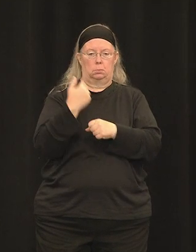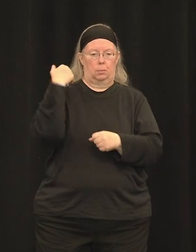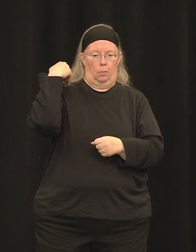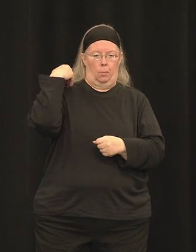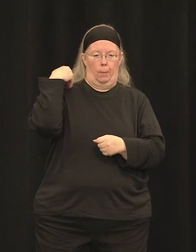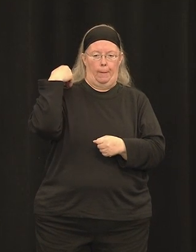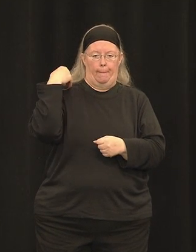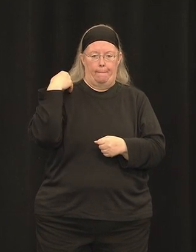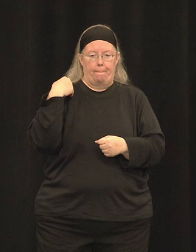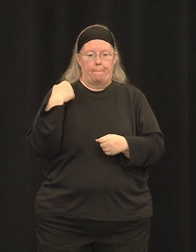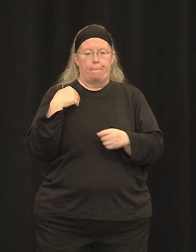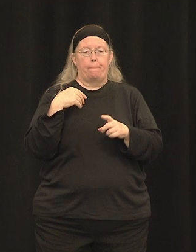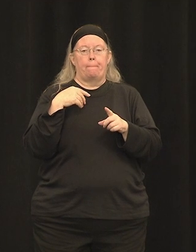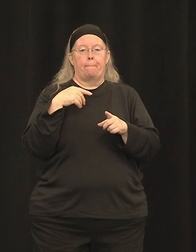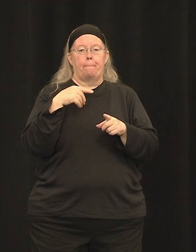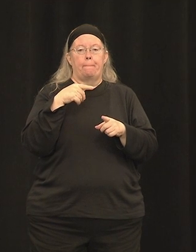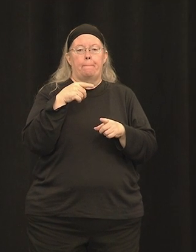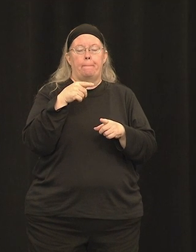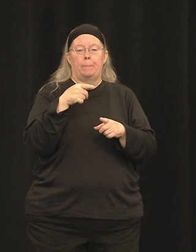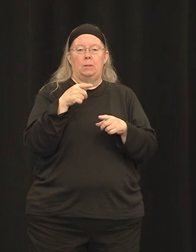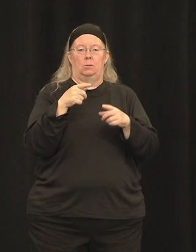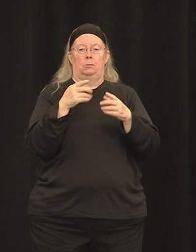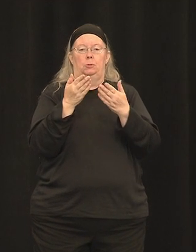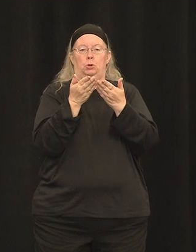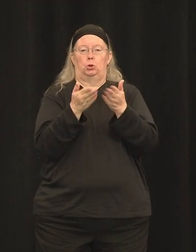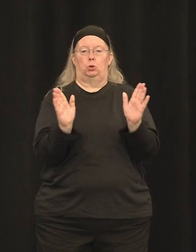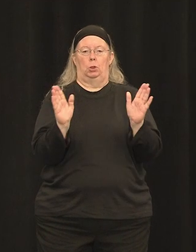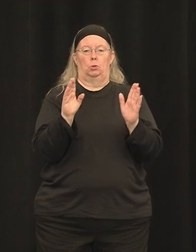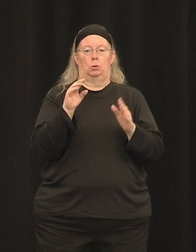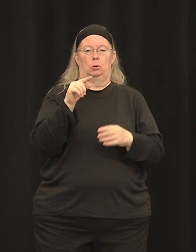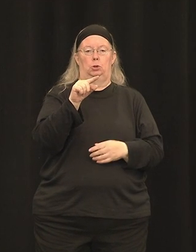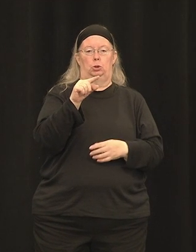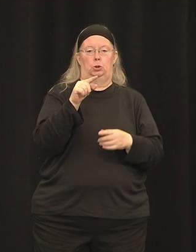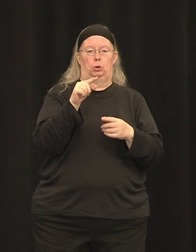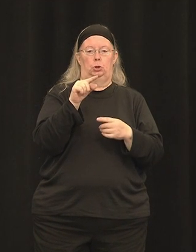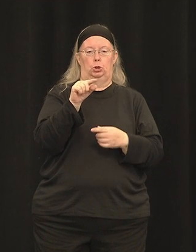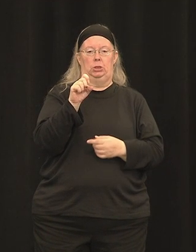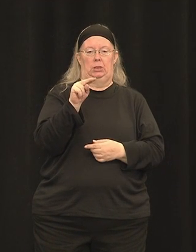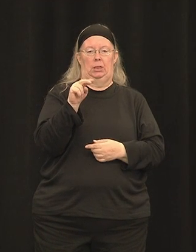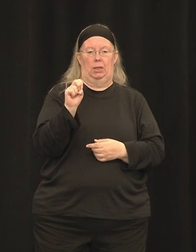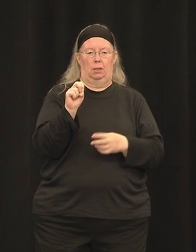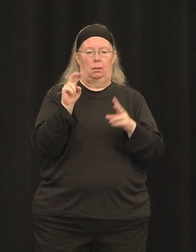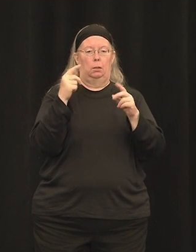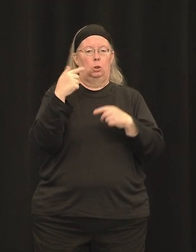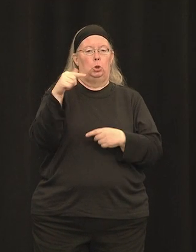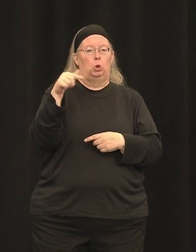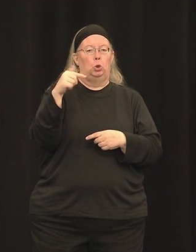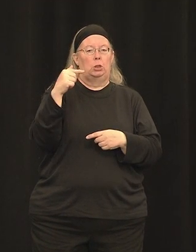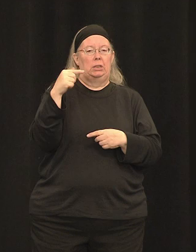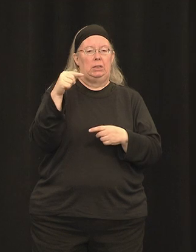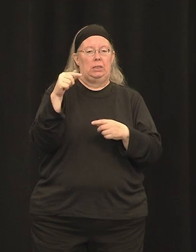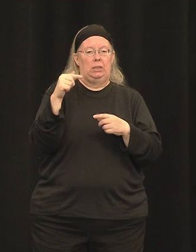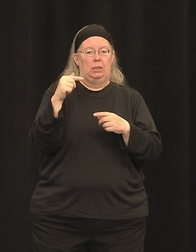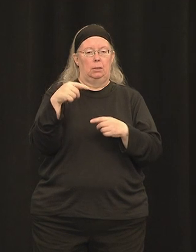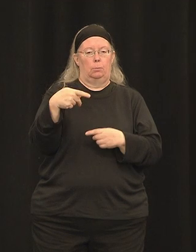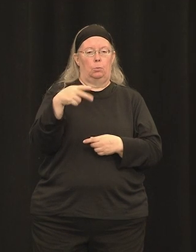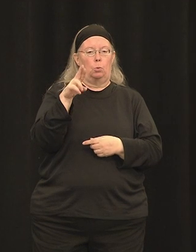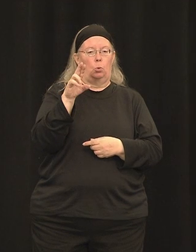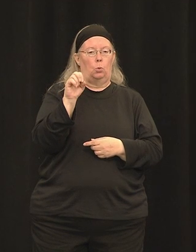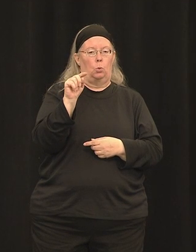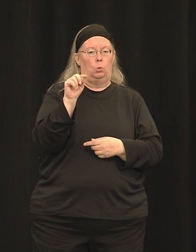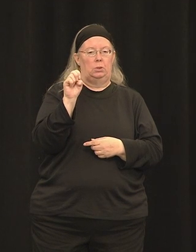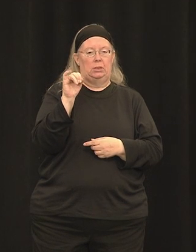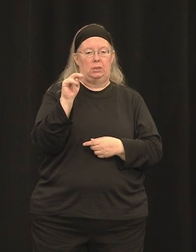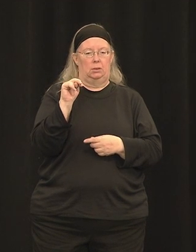gene, so GFP, green fluorescent protein. So we're not talking myosin 7a yet. We're just talking about AAV delivering a green